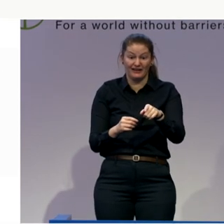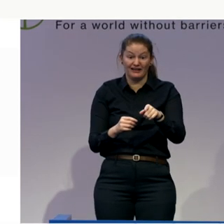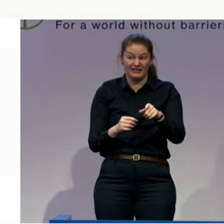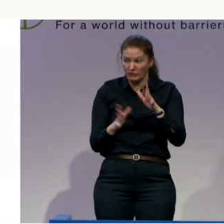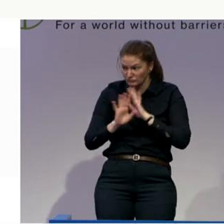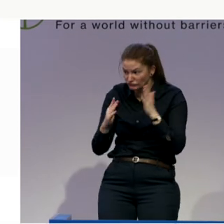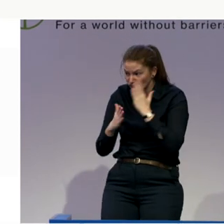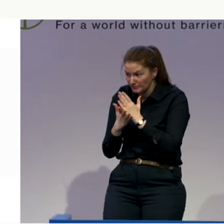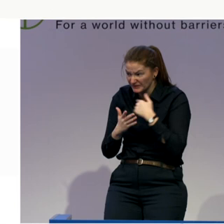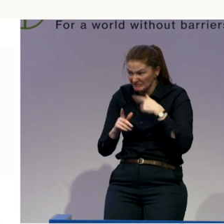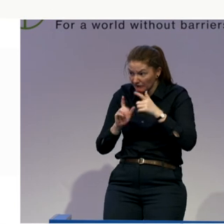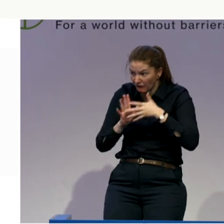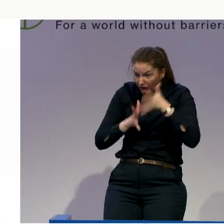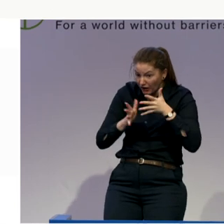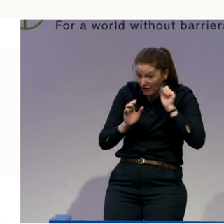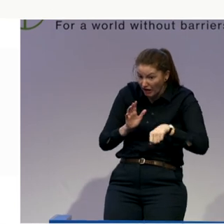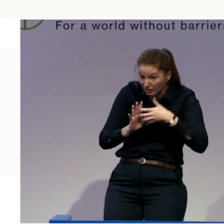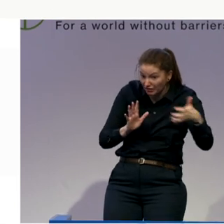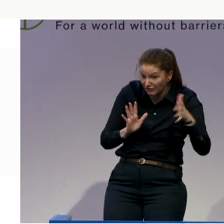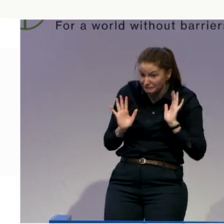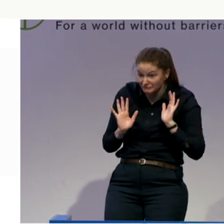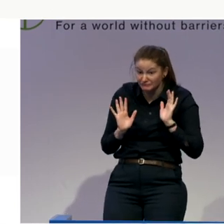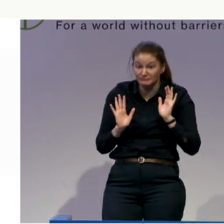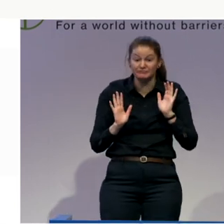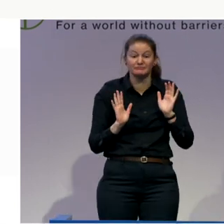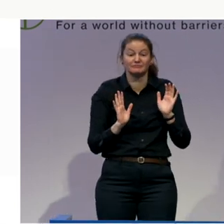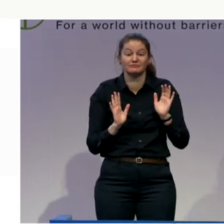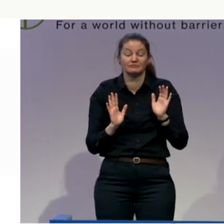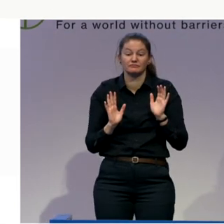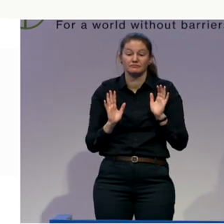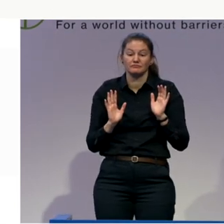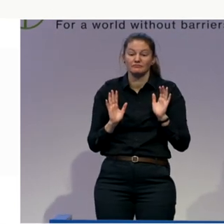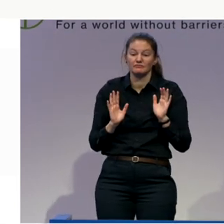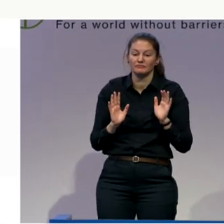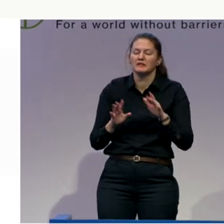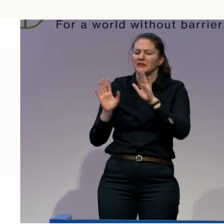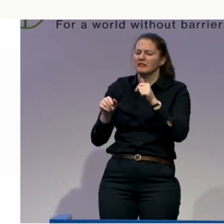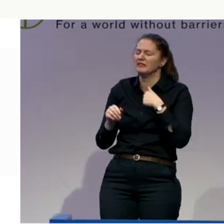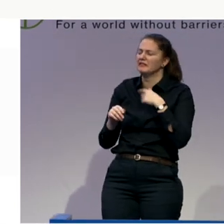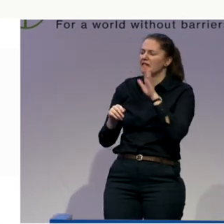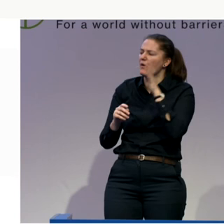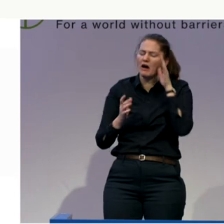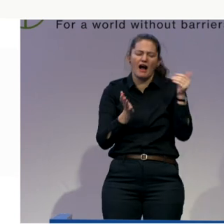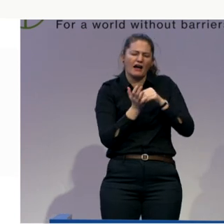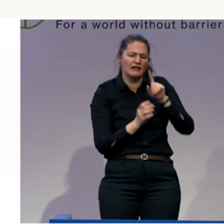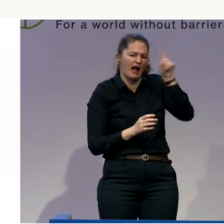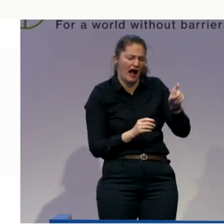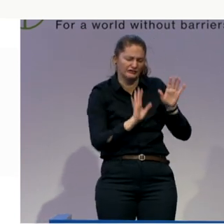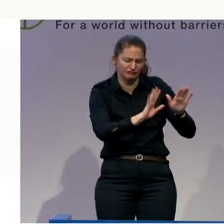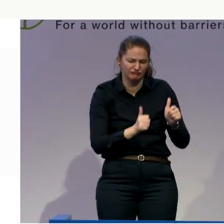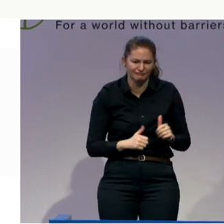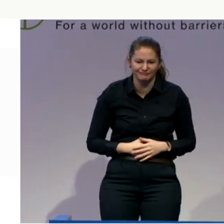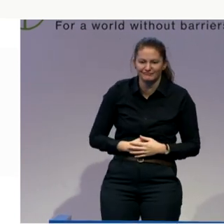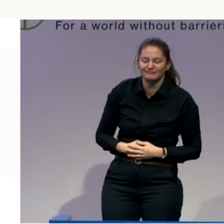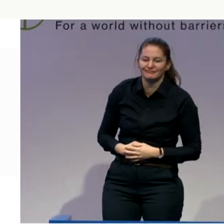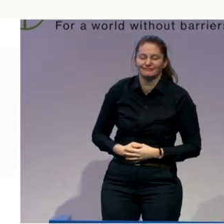is I'm going to come back to you. I'm sorry. I'll come back. Thank you so much because I want to actually to address,